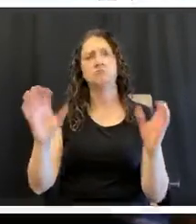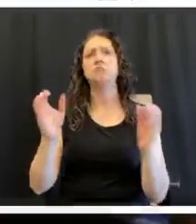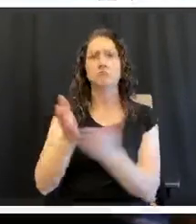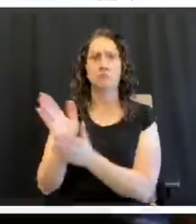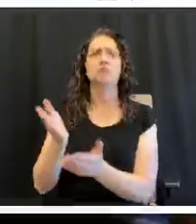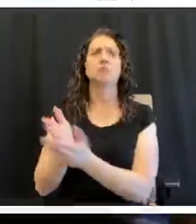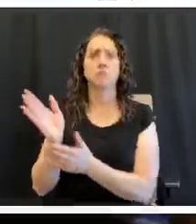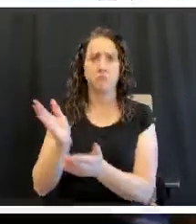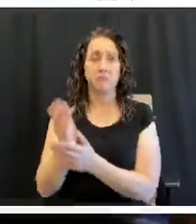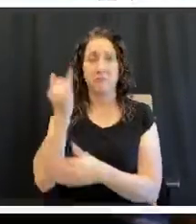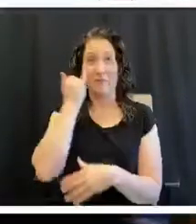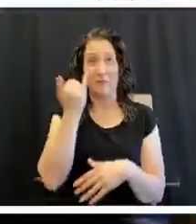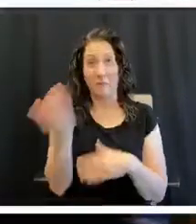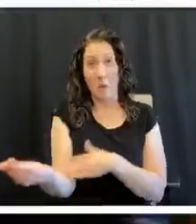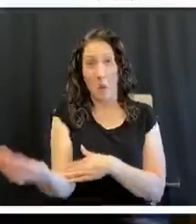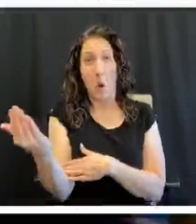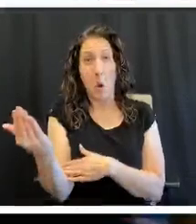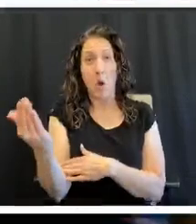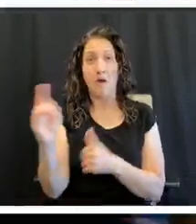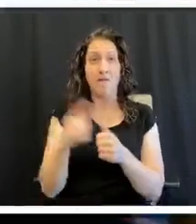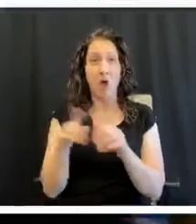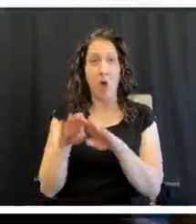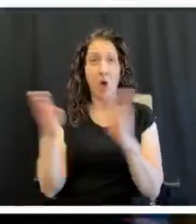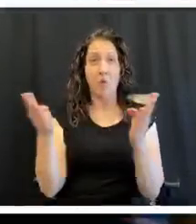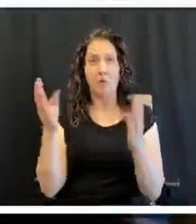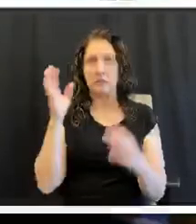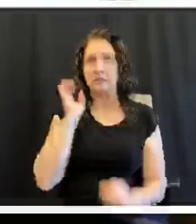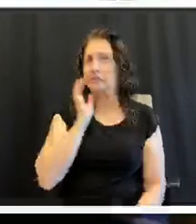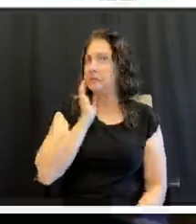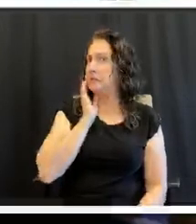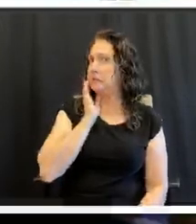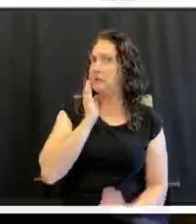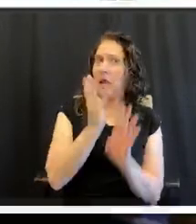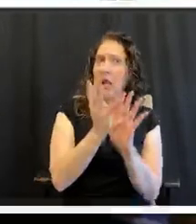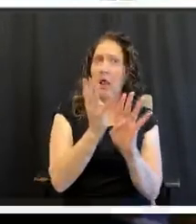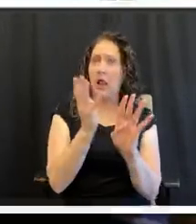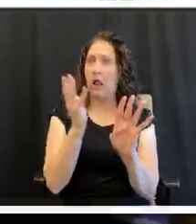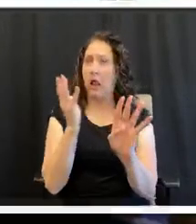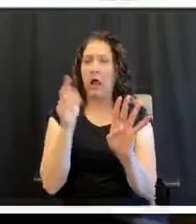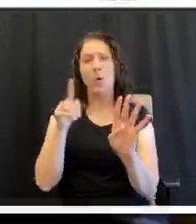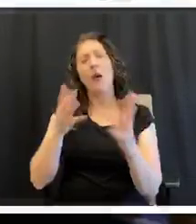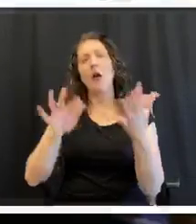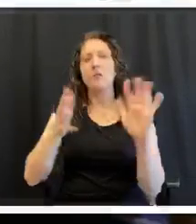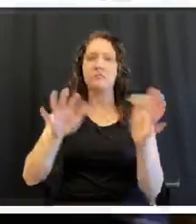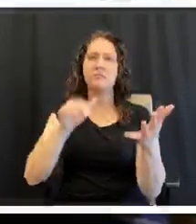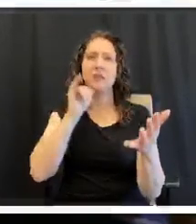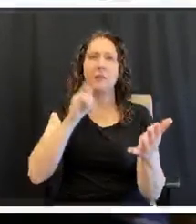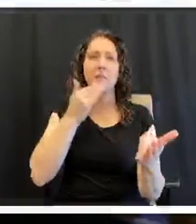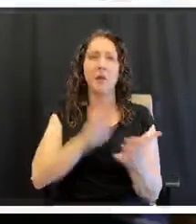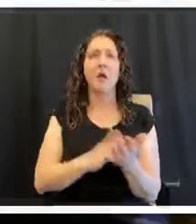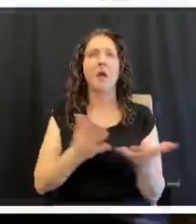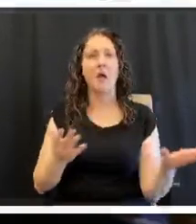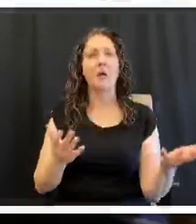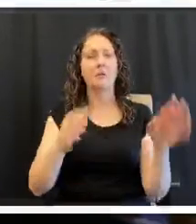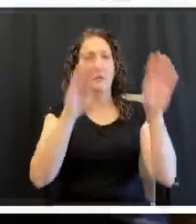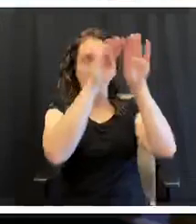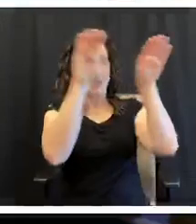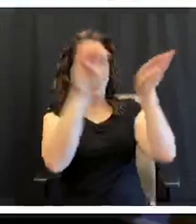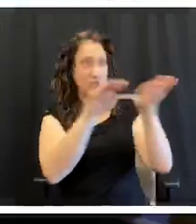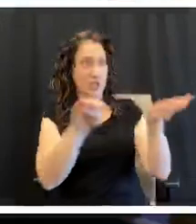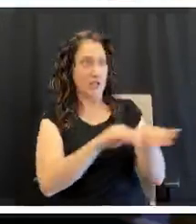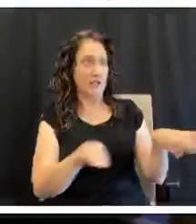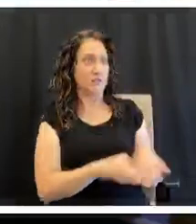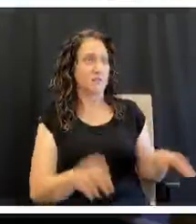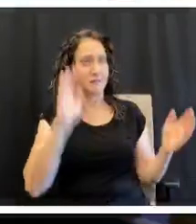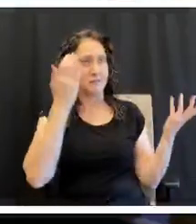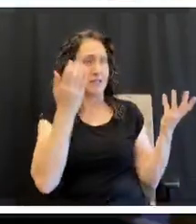the store early in the morning when it first opens up, it's not as crowded. I don't find the shelves any fuller or any